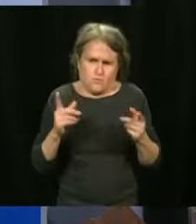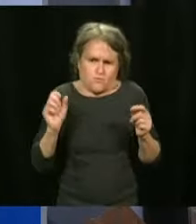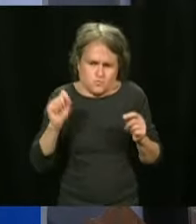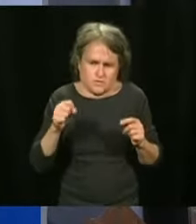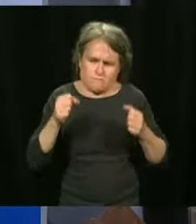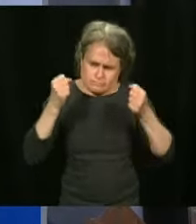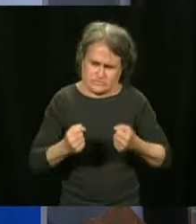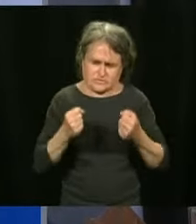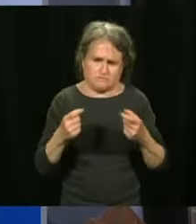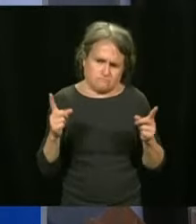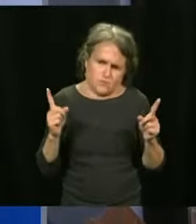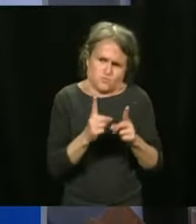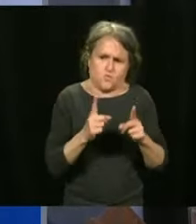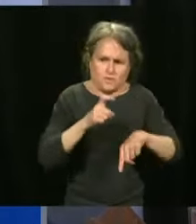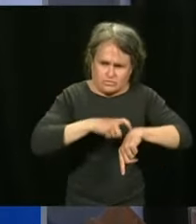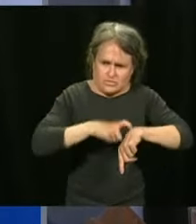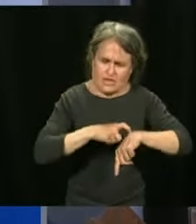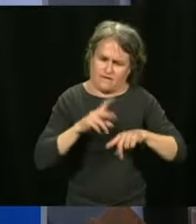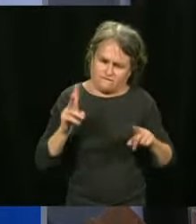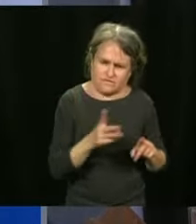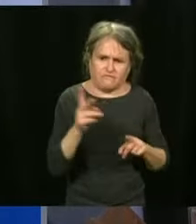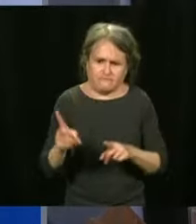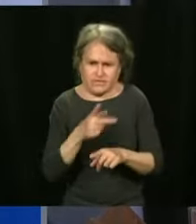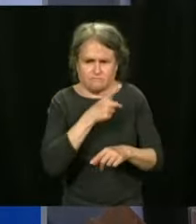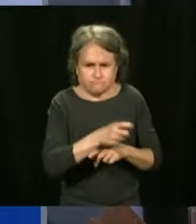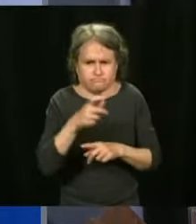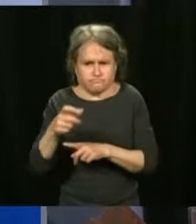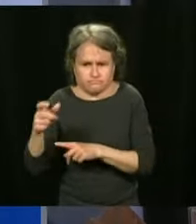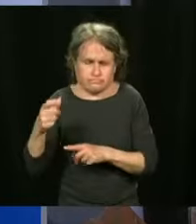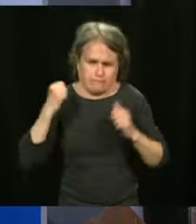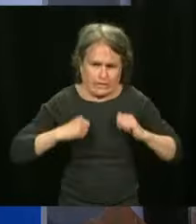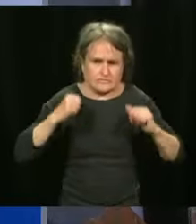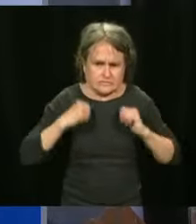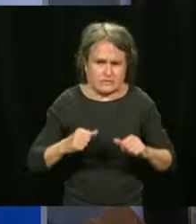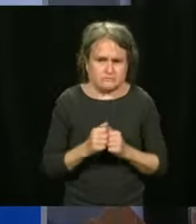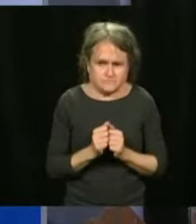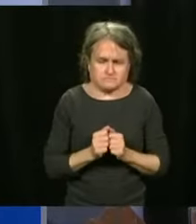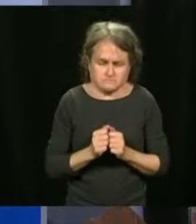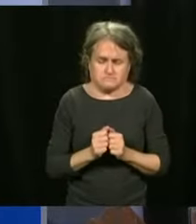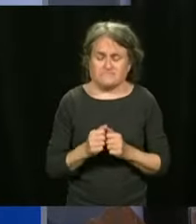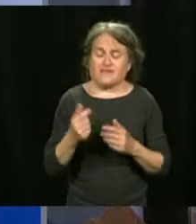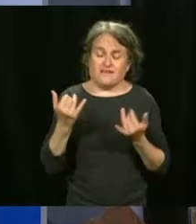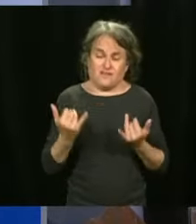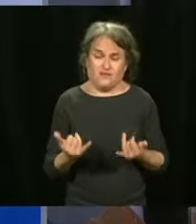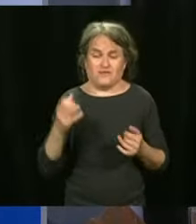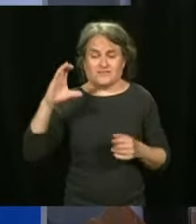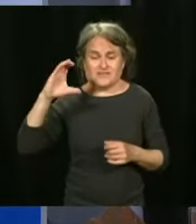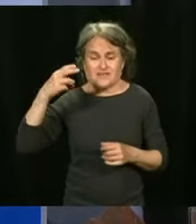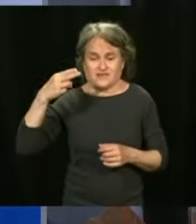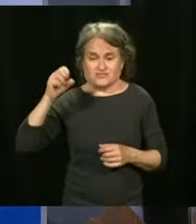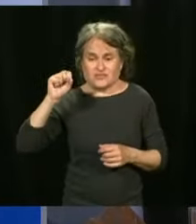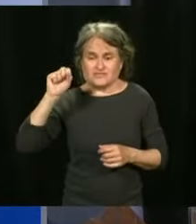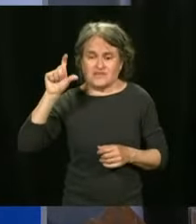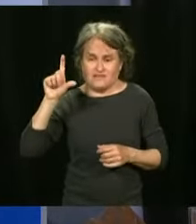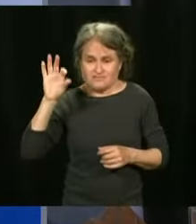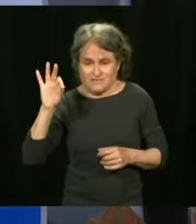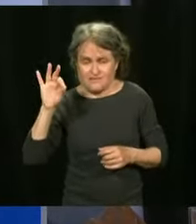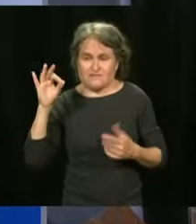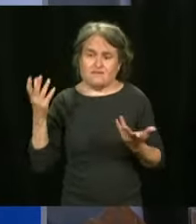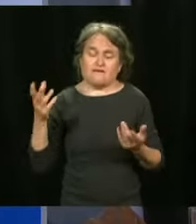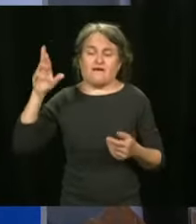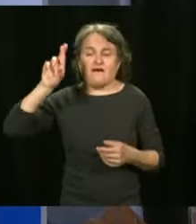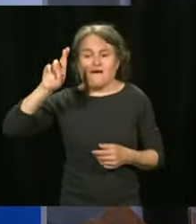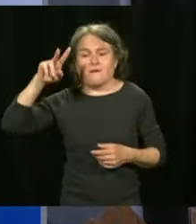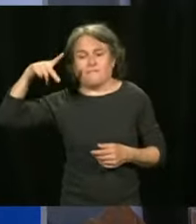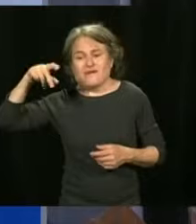reduce the delays. We've already done so. We've got most of the people where there's a high risk of CHSLDs, the RPAs are already